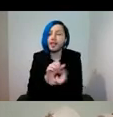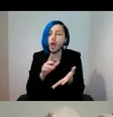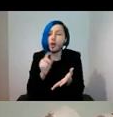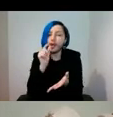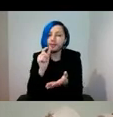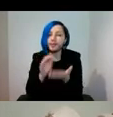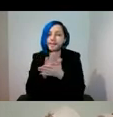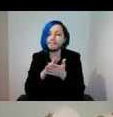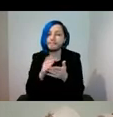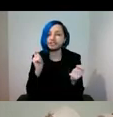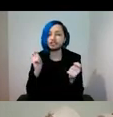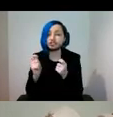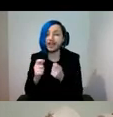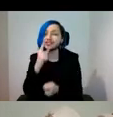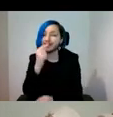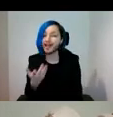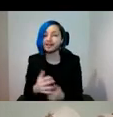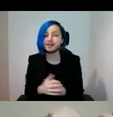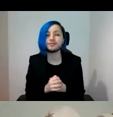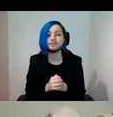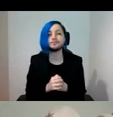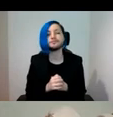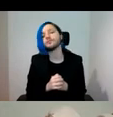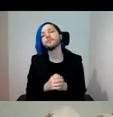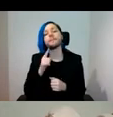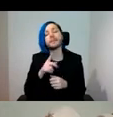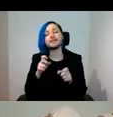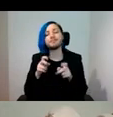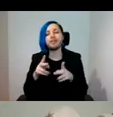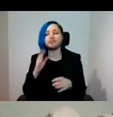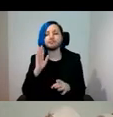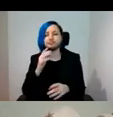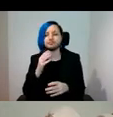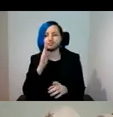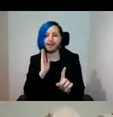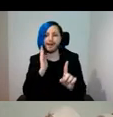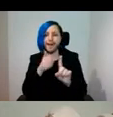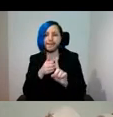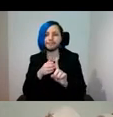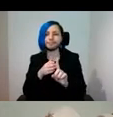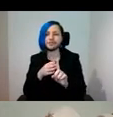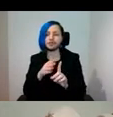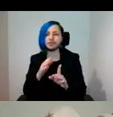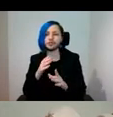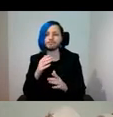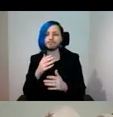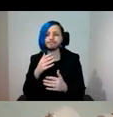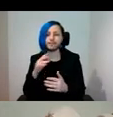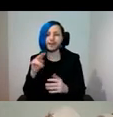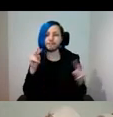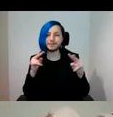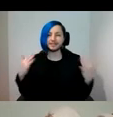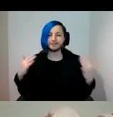Such a method tries to merge perspectives on adaptation and change. It includes